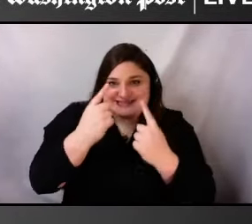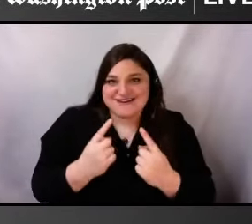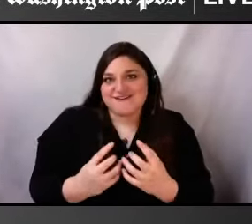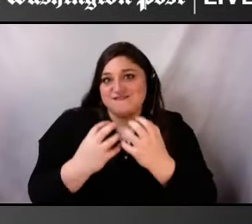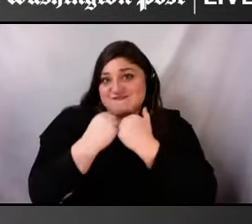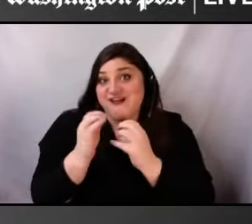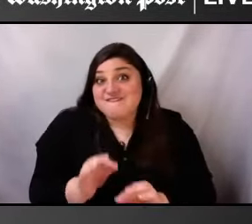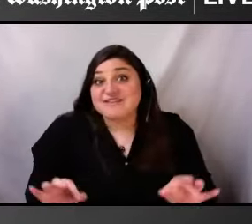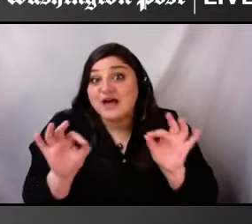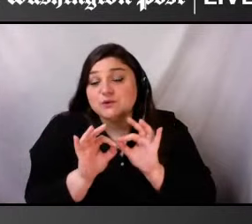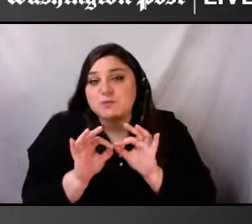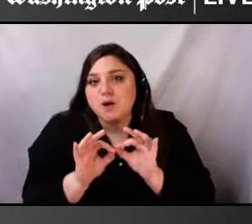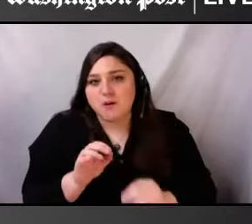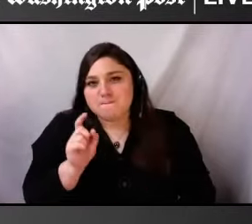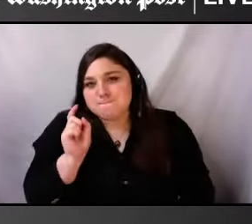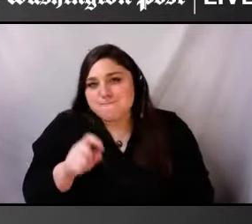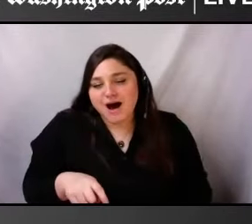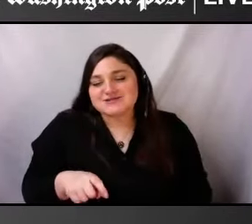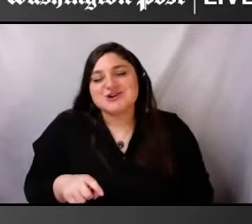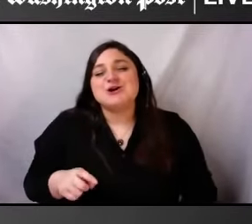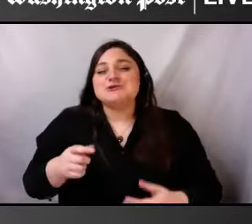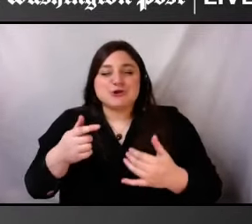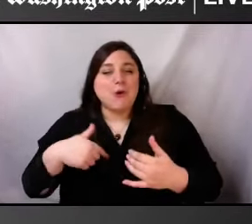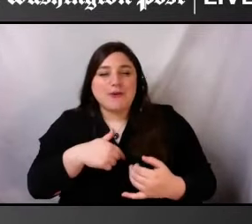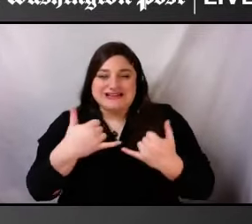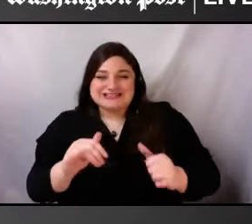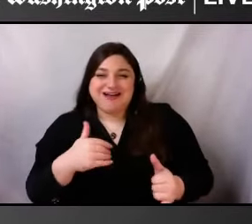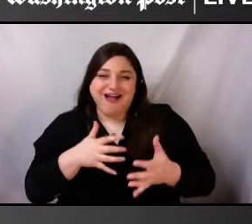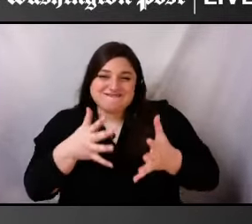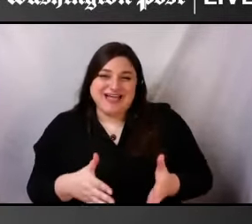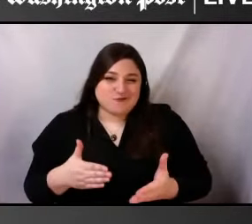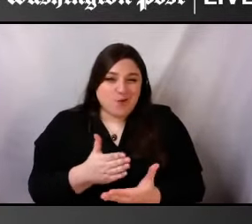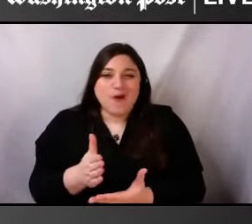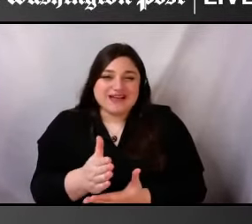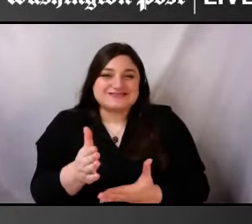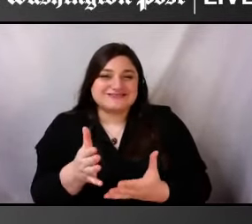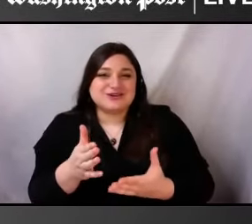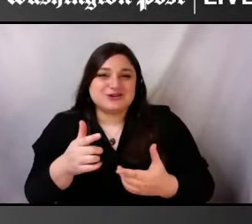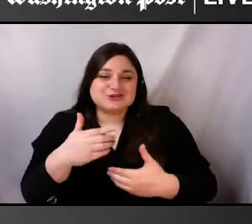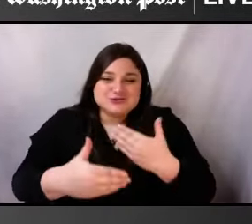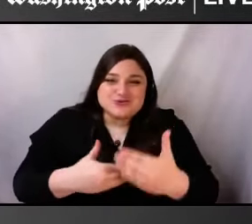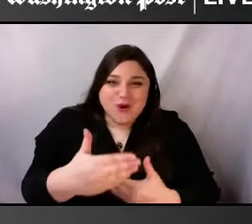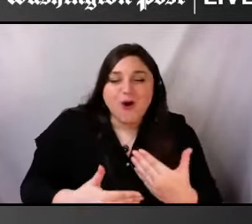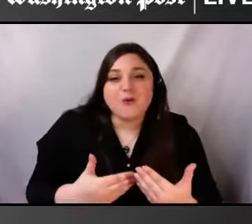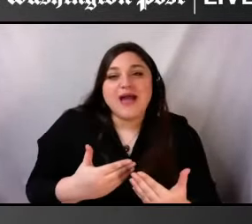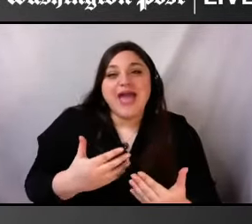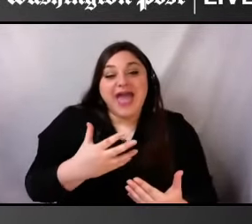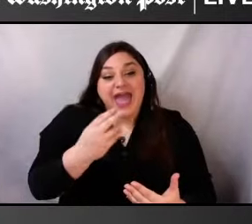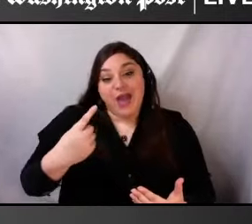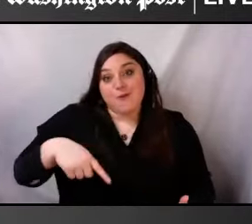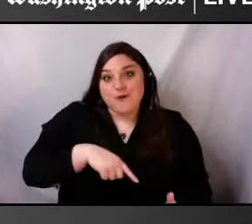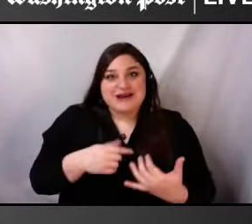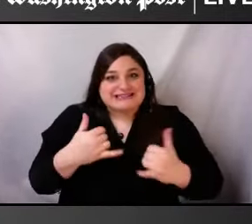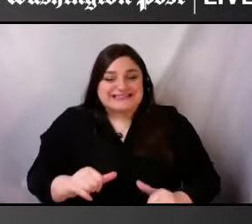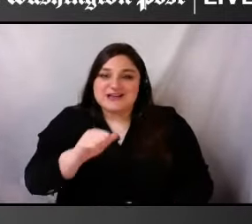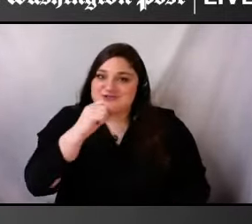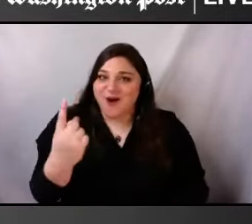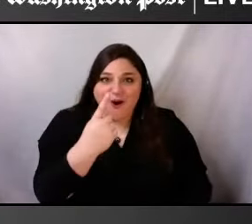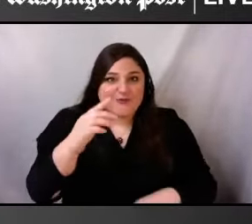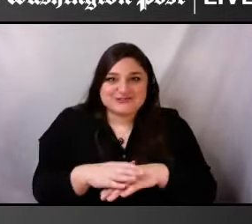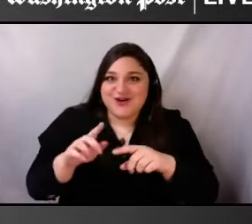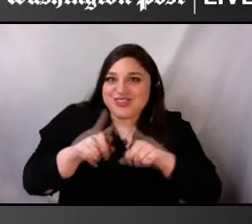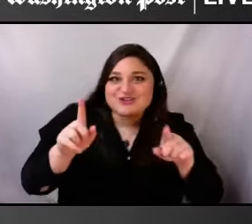be done when it comes to representation. We're still not on your screens. And the fact is that when we don't see